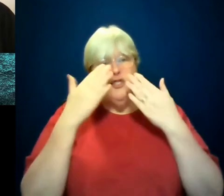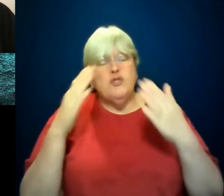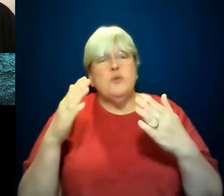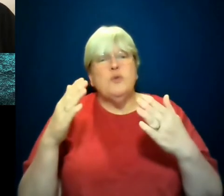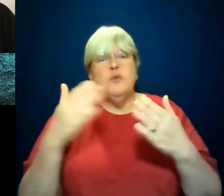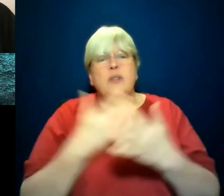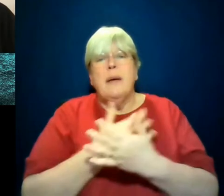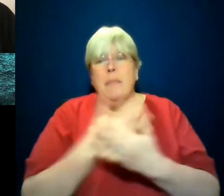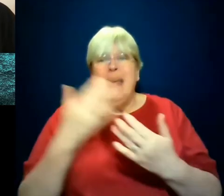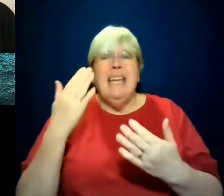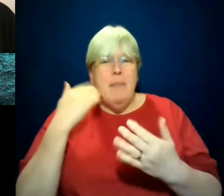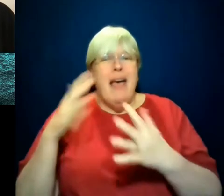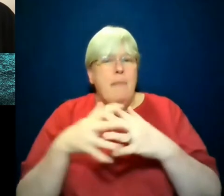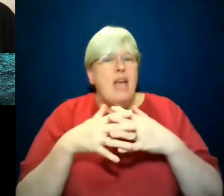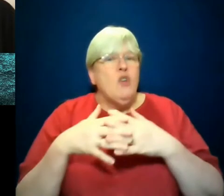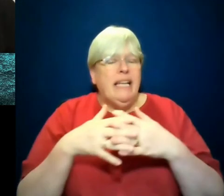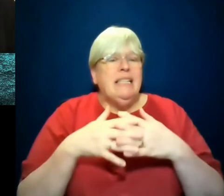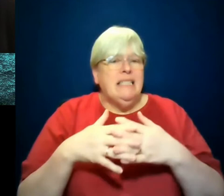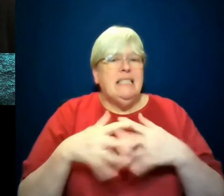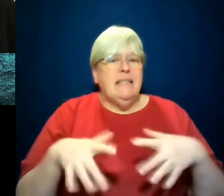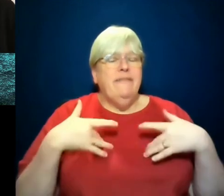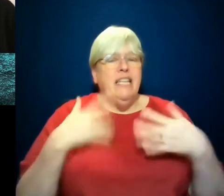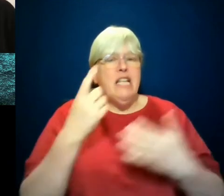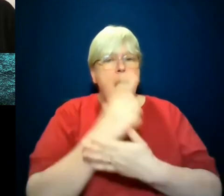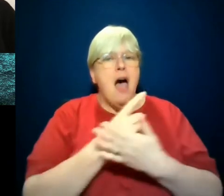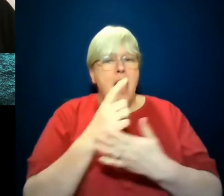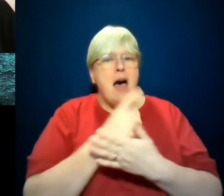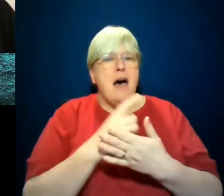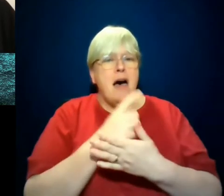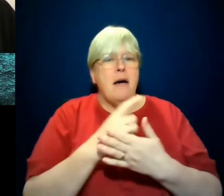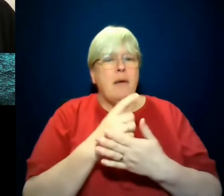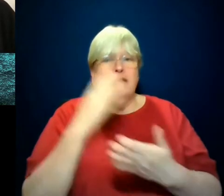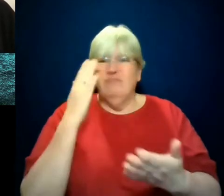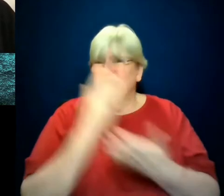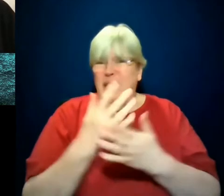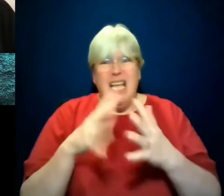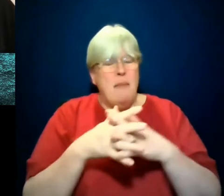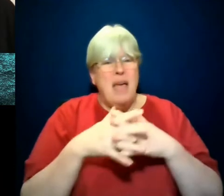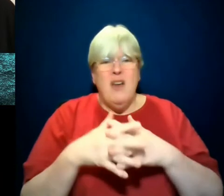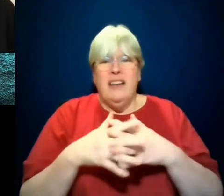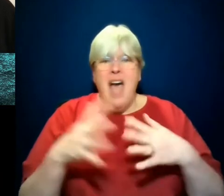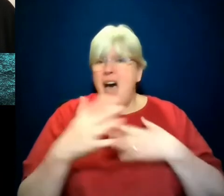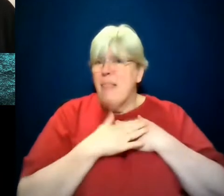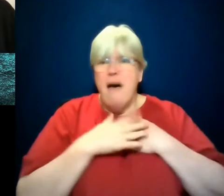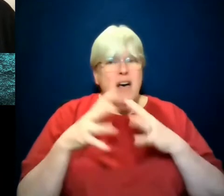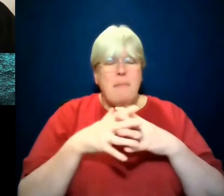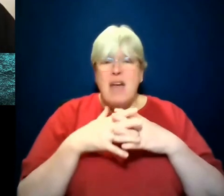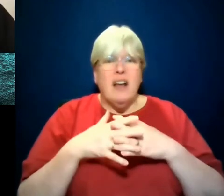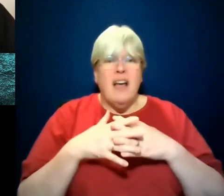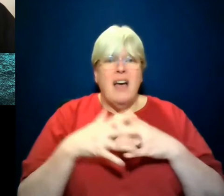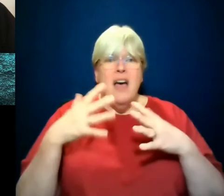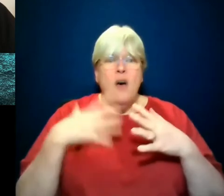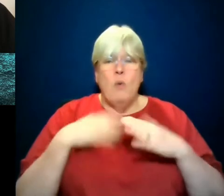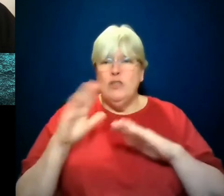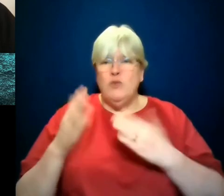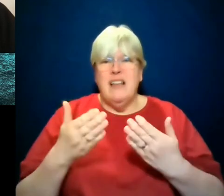black Americans feel about being an American. Like I both want to love it. I want to serve it, but it doesn't